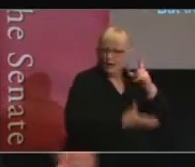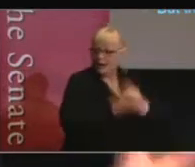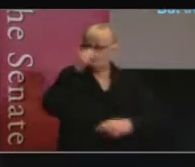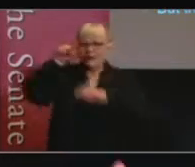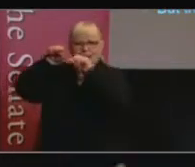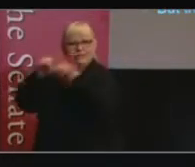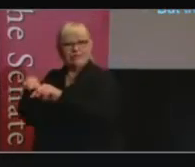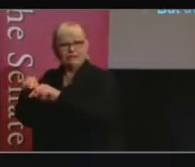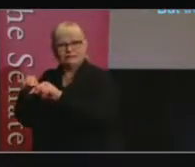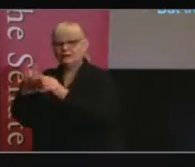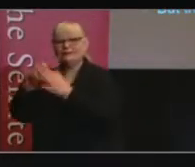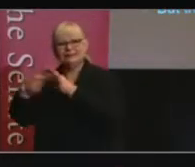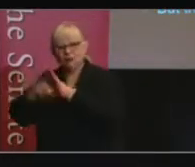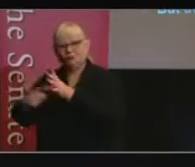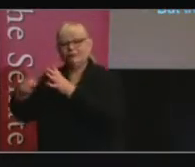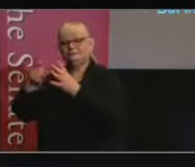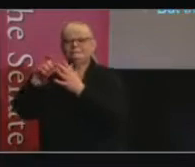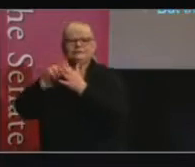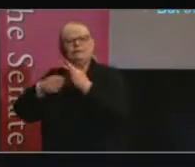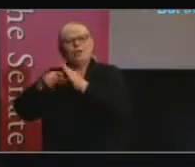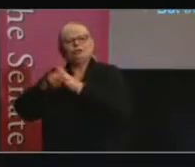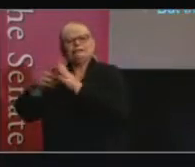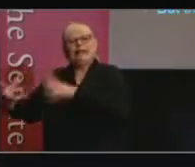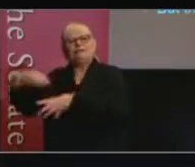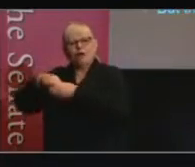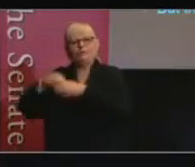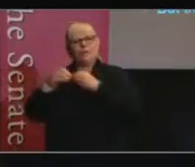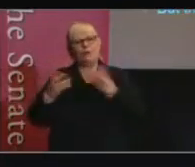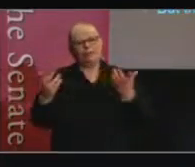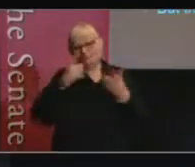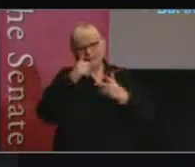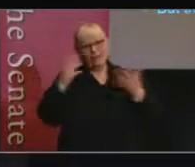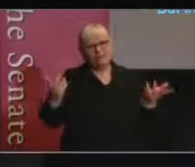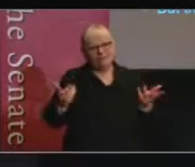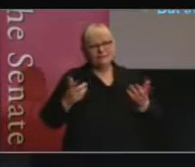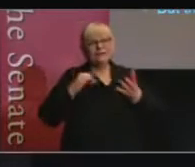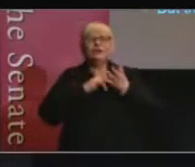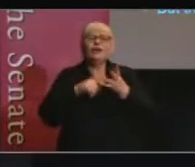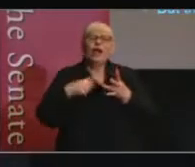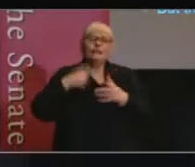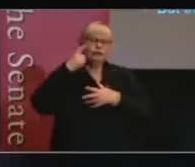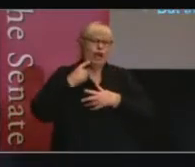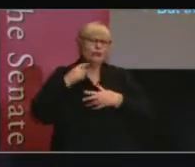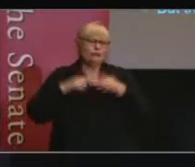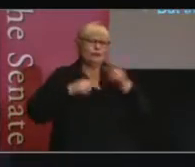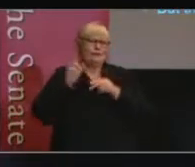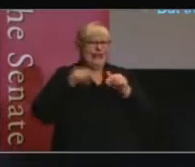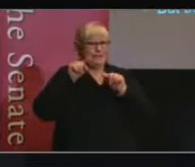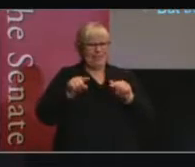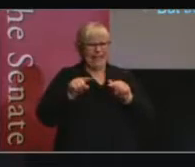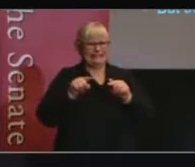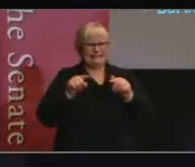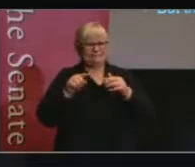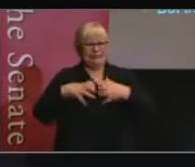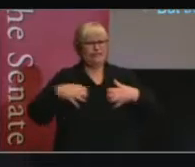democratic engagement with the parliament. So, I have tried to develop a framework that I'm really interested